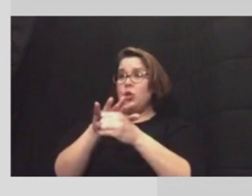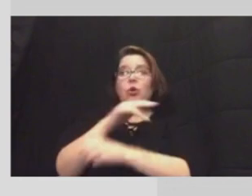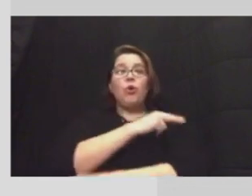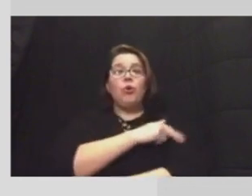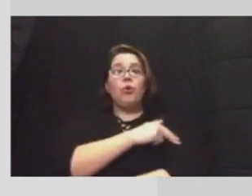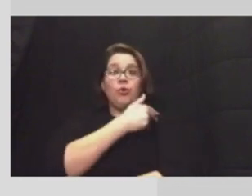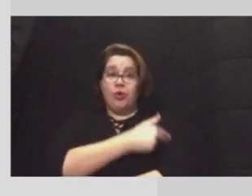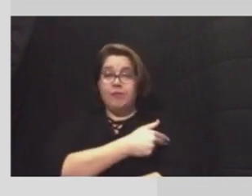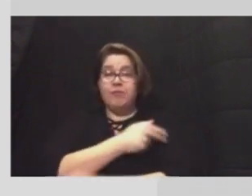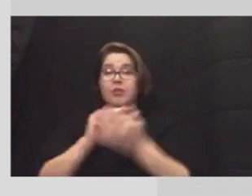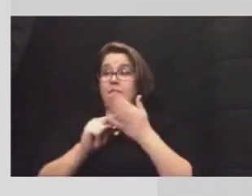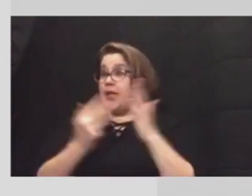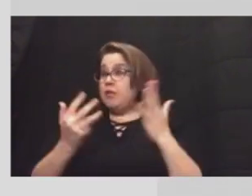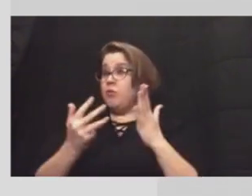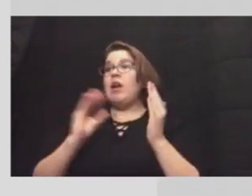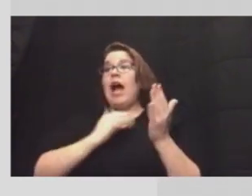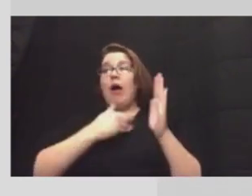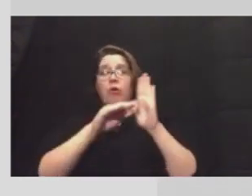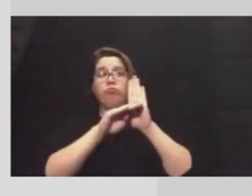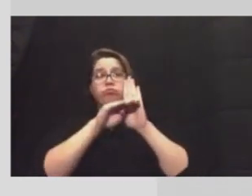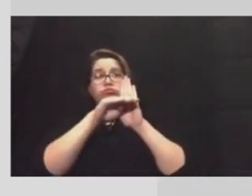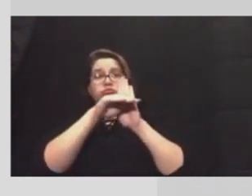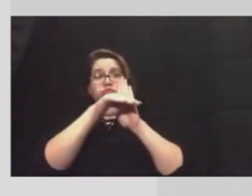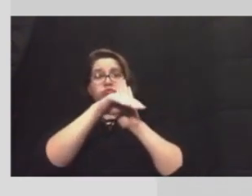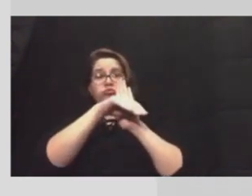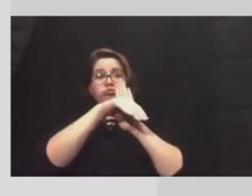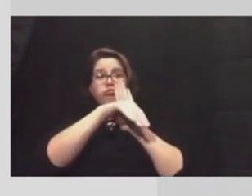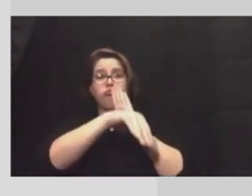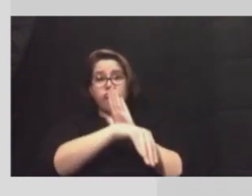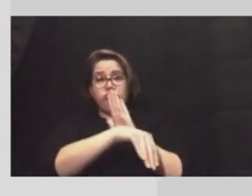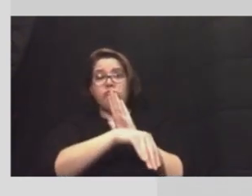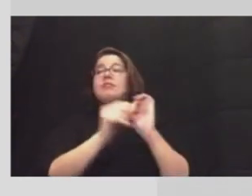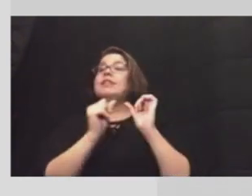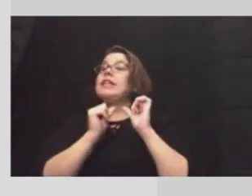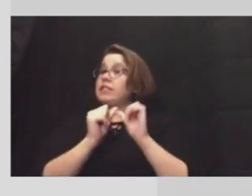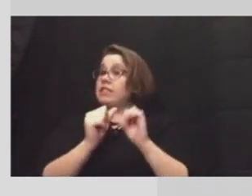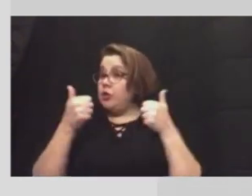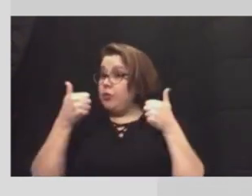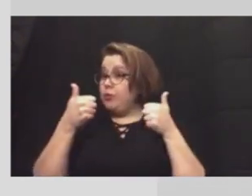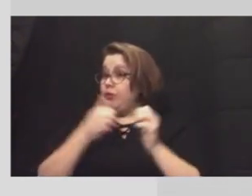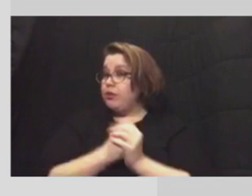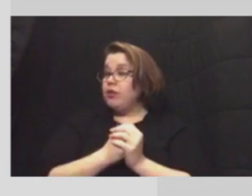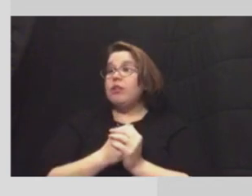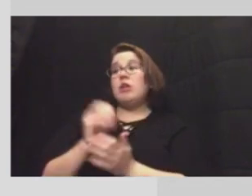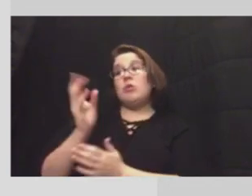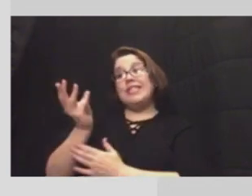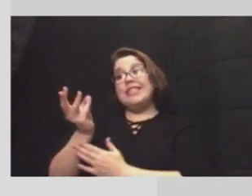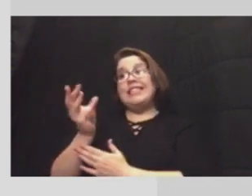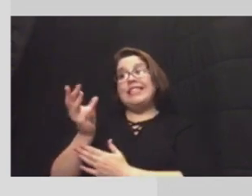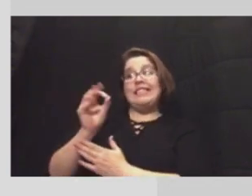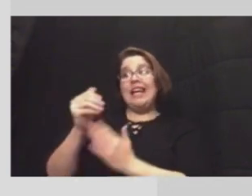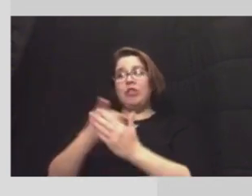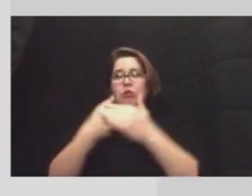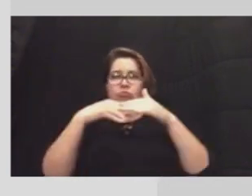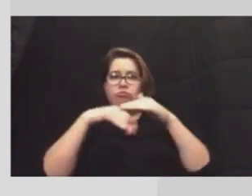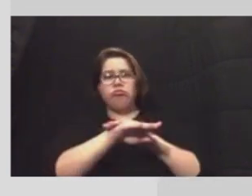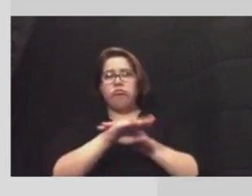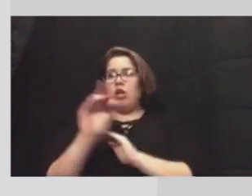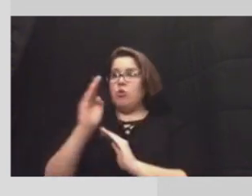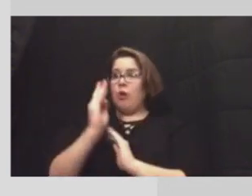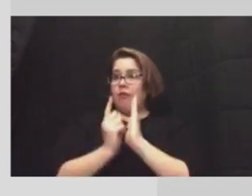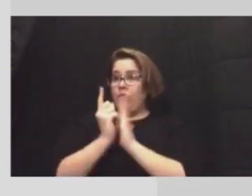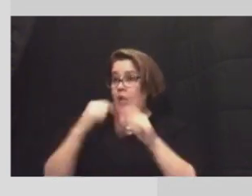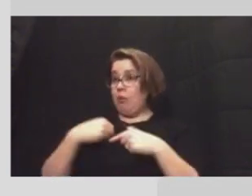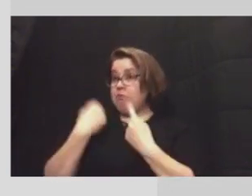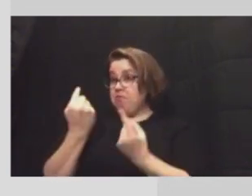meaning that our downward trend has been has continued there were 69 new admissions within the last 24